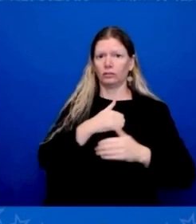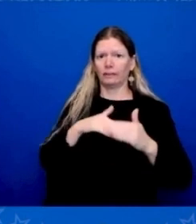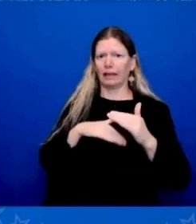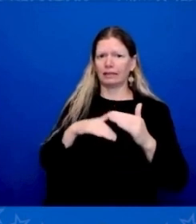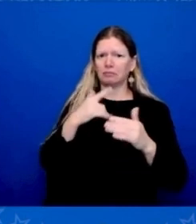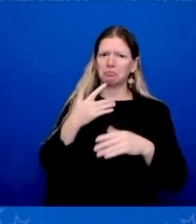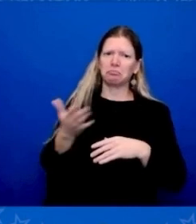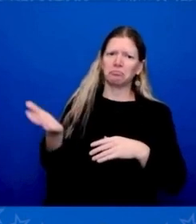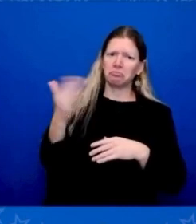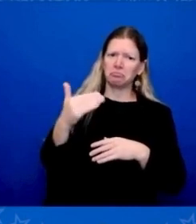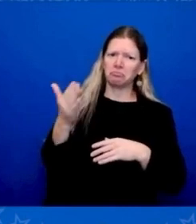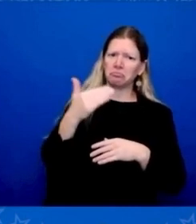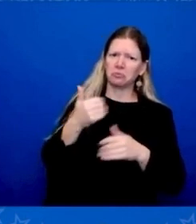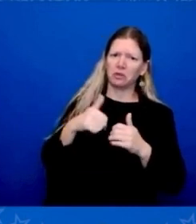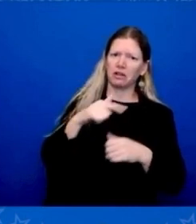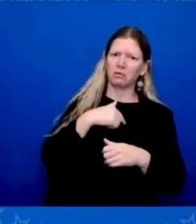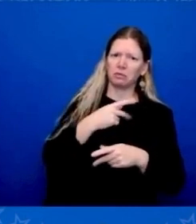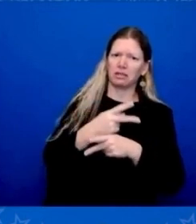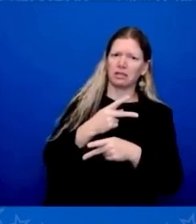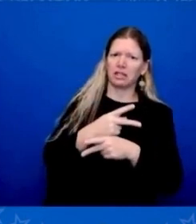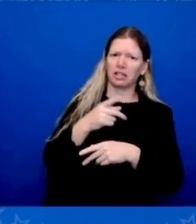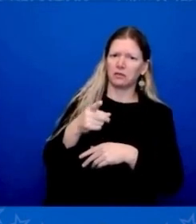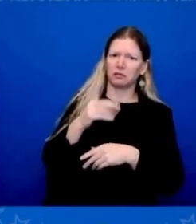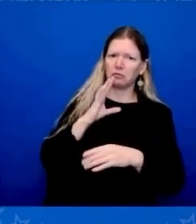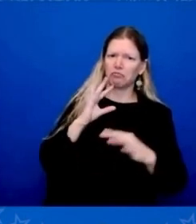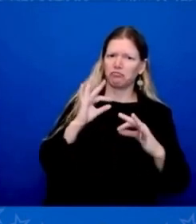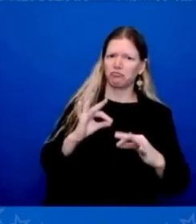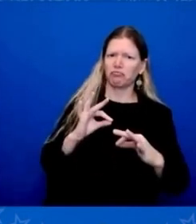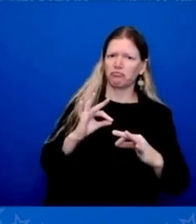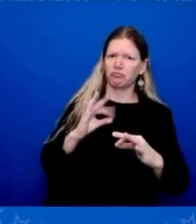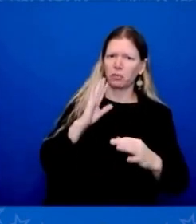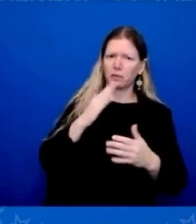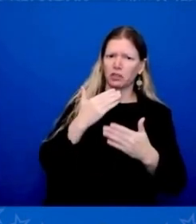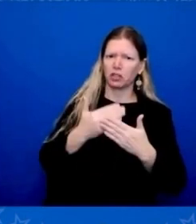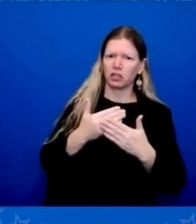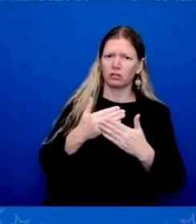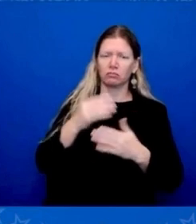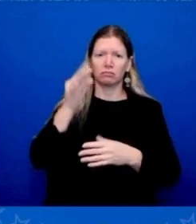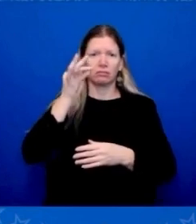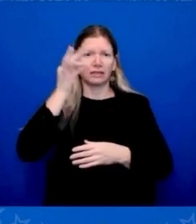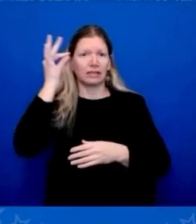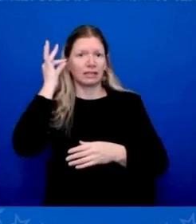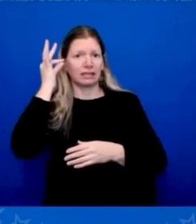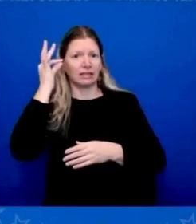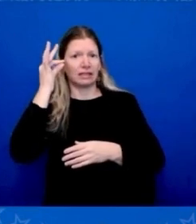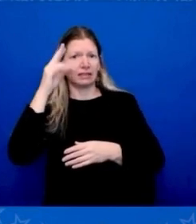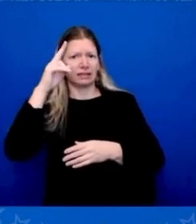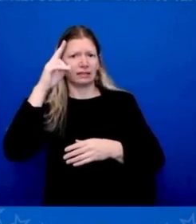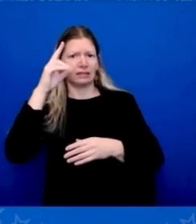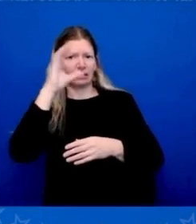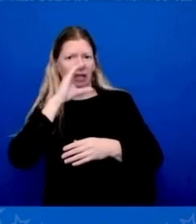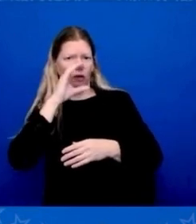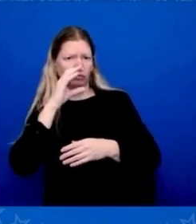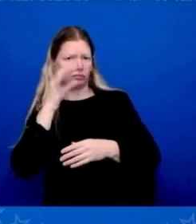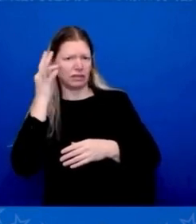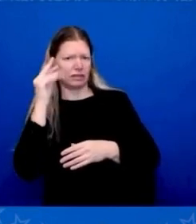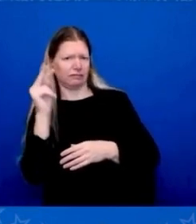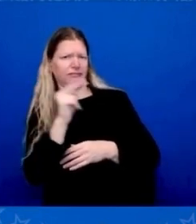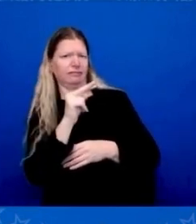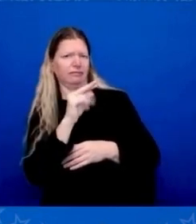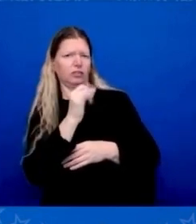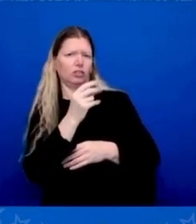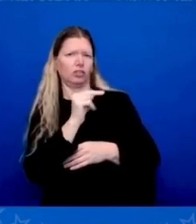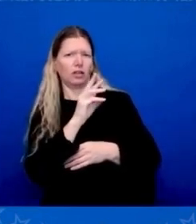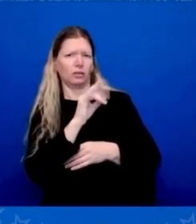And the Indian scout, the Indian looks at John Wayne and points to the Union and says, he's a lion dog-faced pony